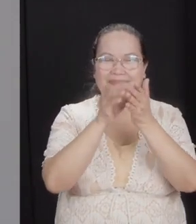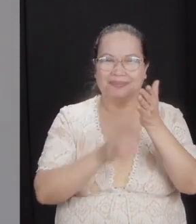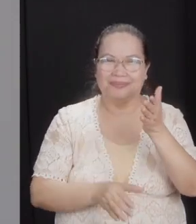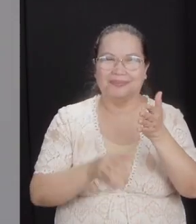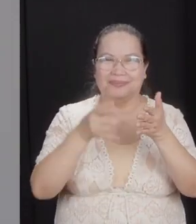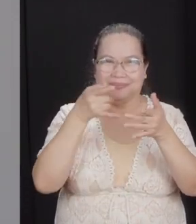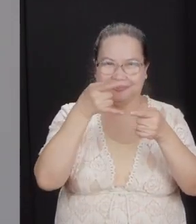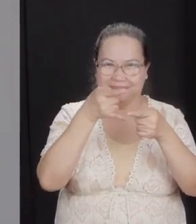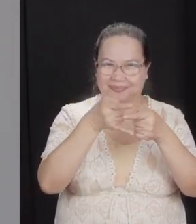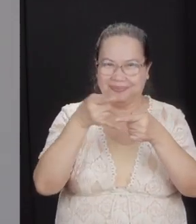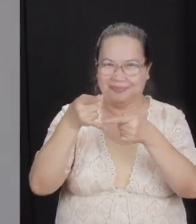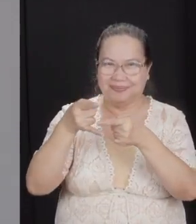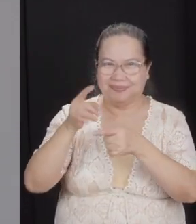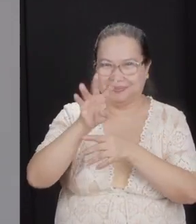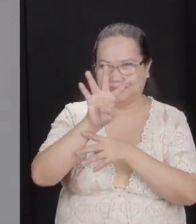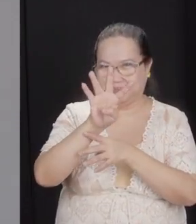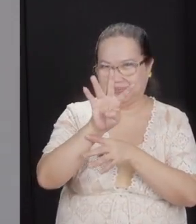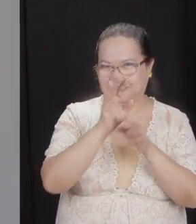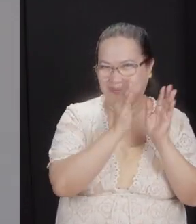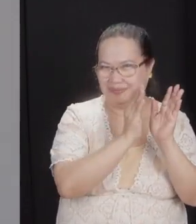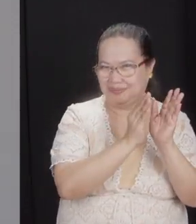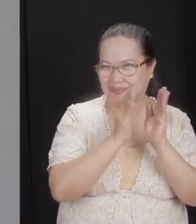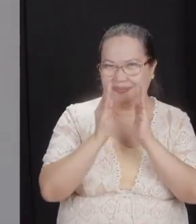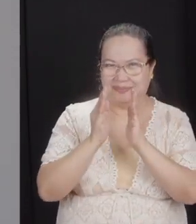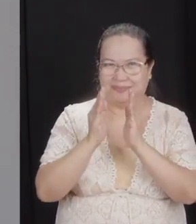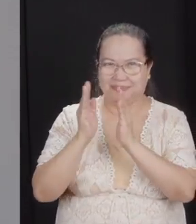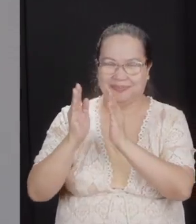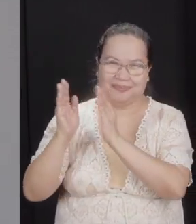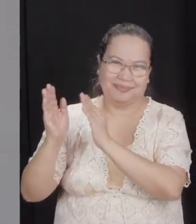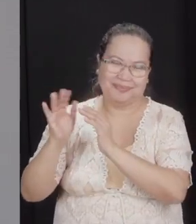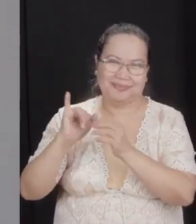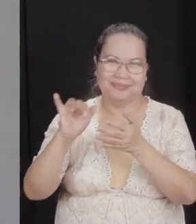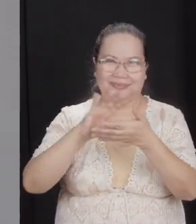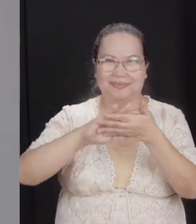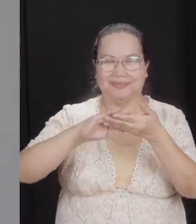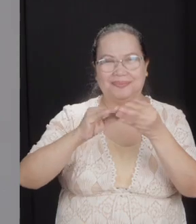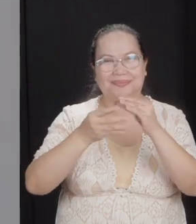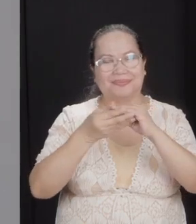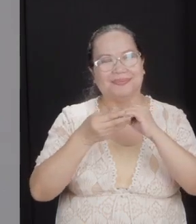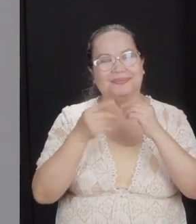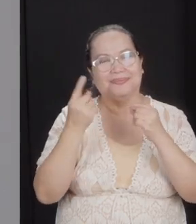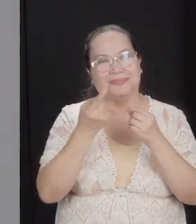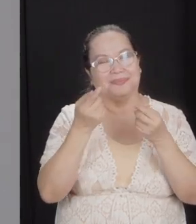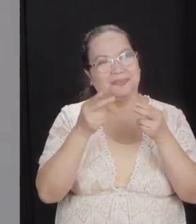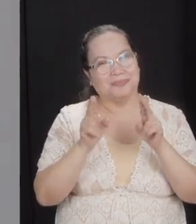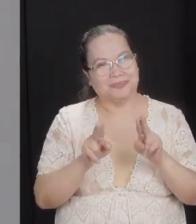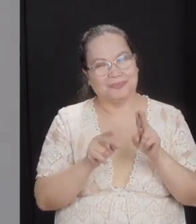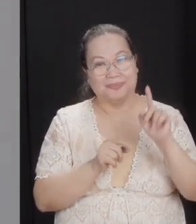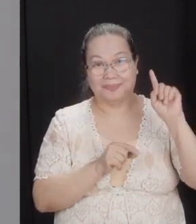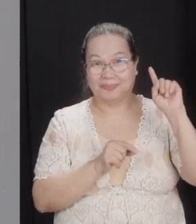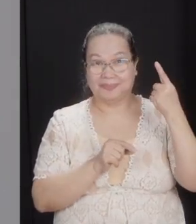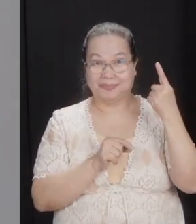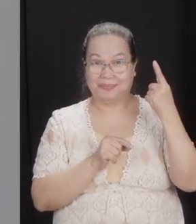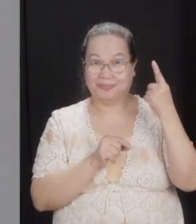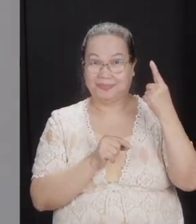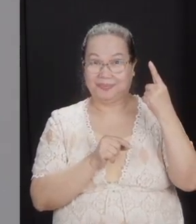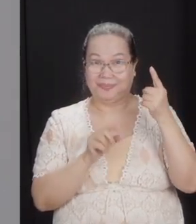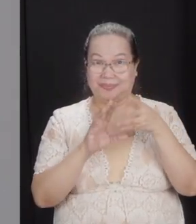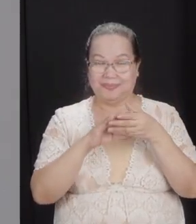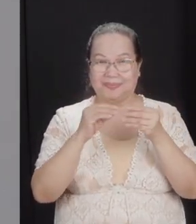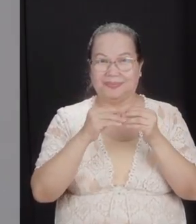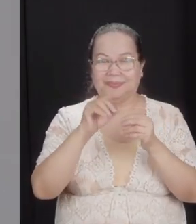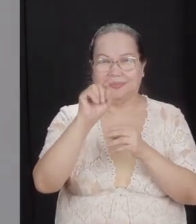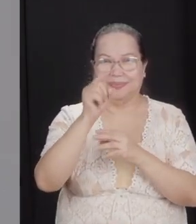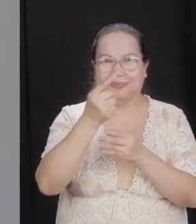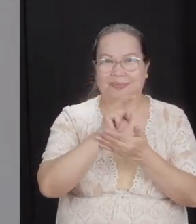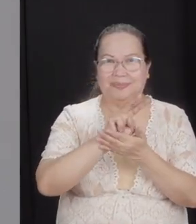divided it in four major movements like the story that, like a story should be. The first major movement is in the first